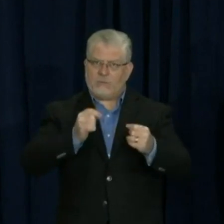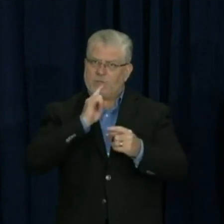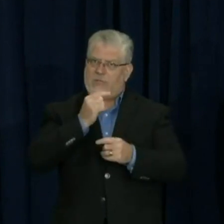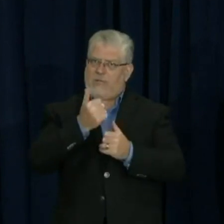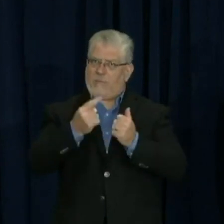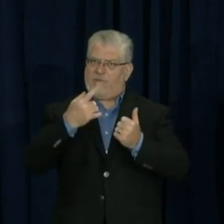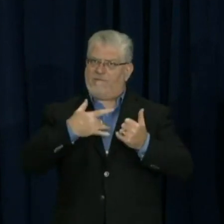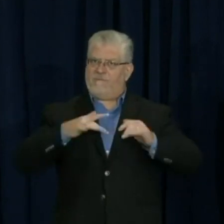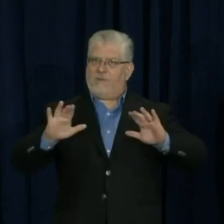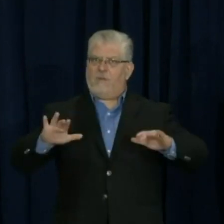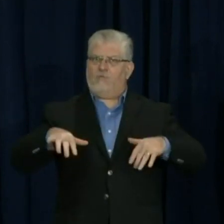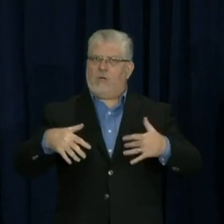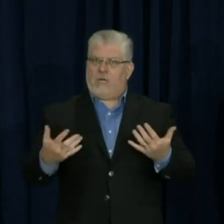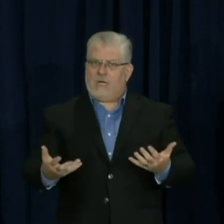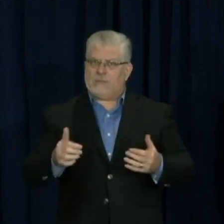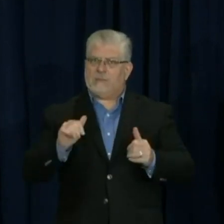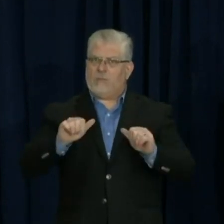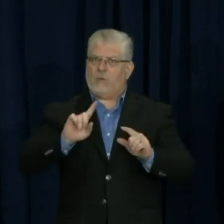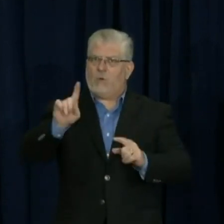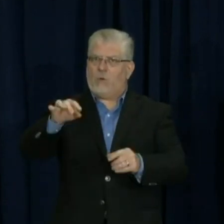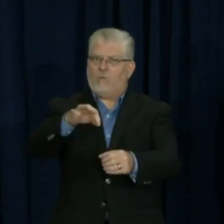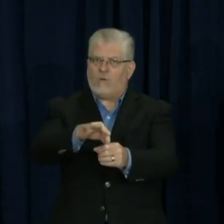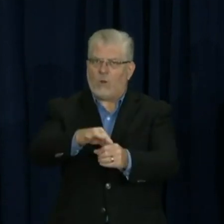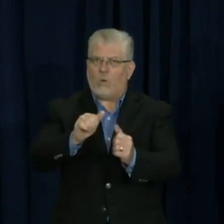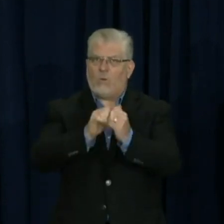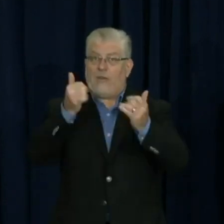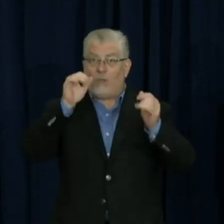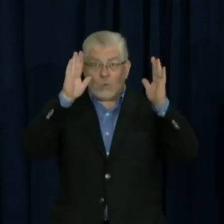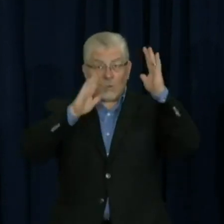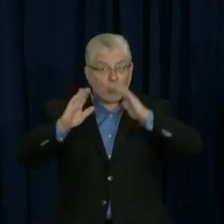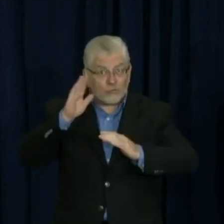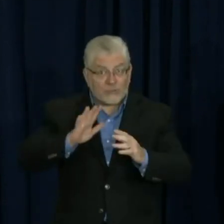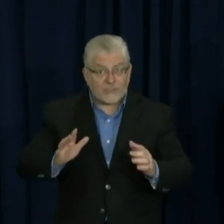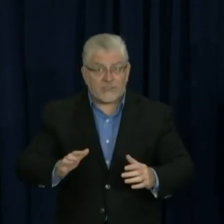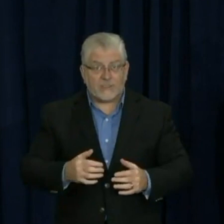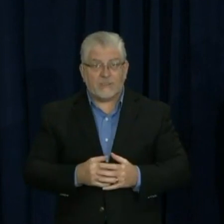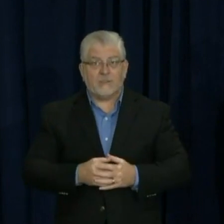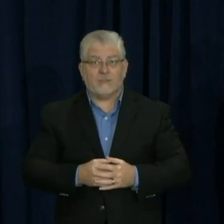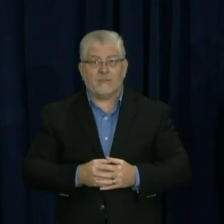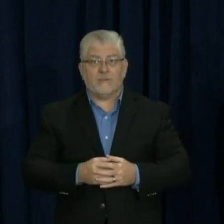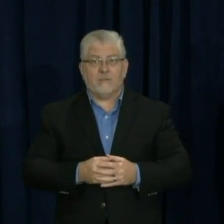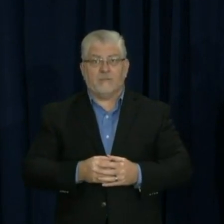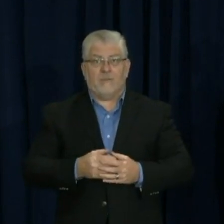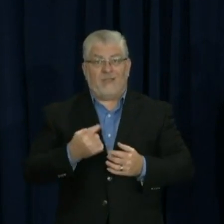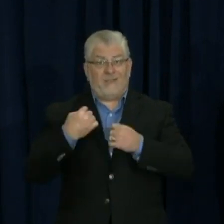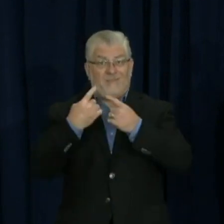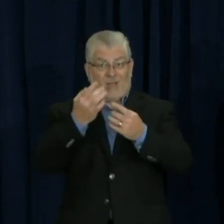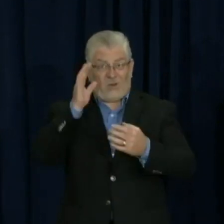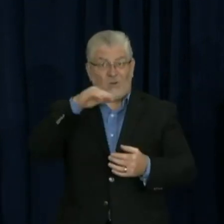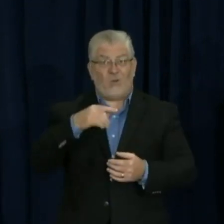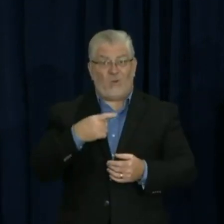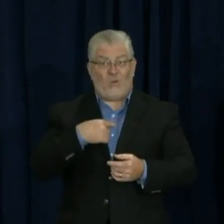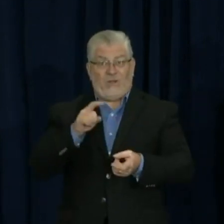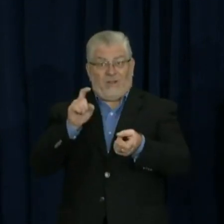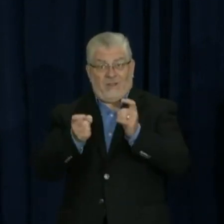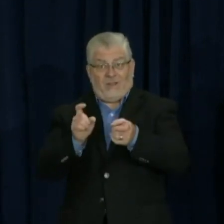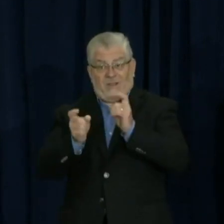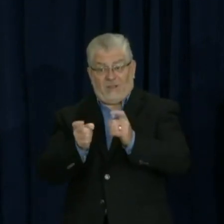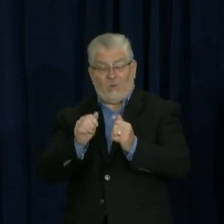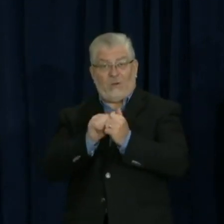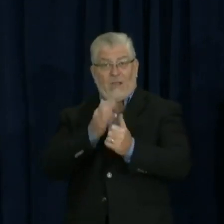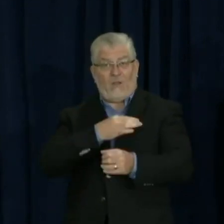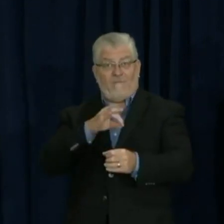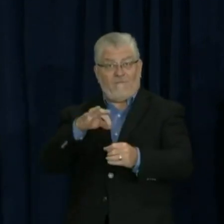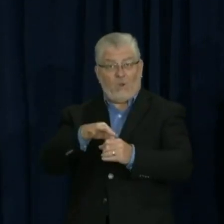global pandemic with all the voting reform changes that we saw from Act 77 and Act 12. So that's